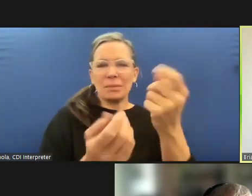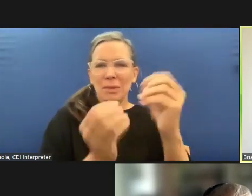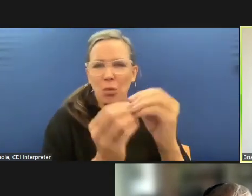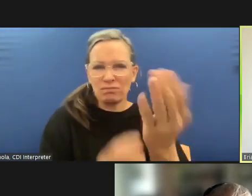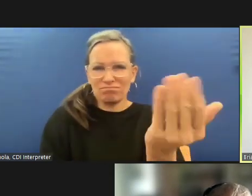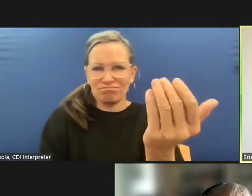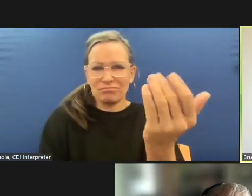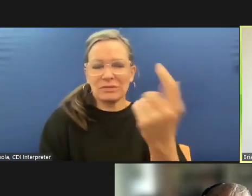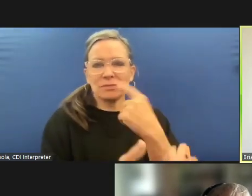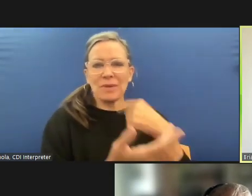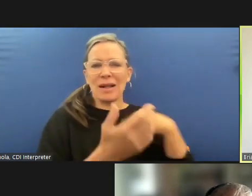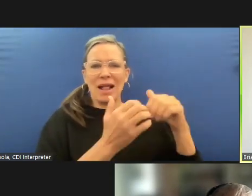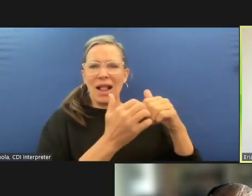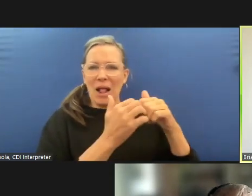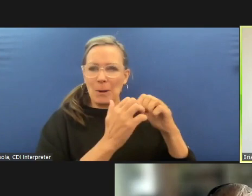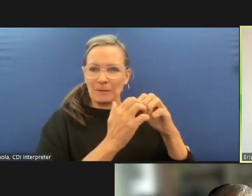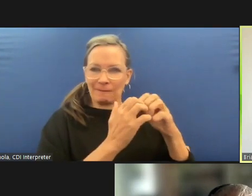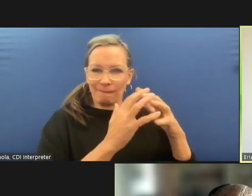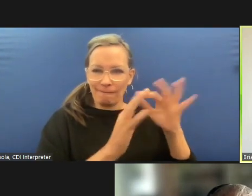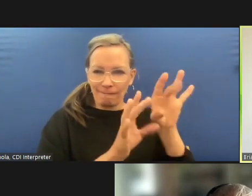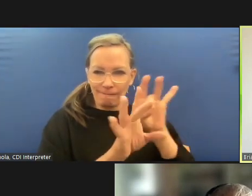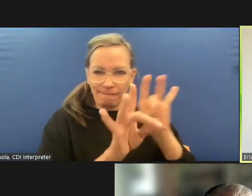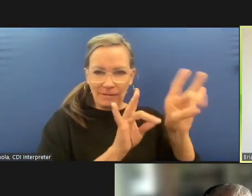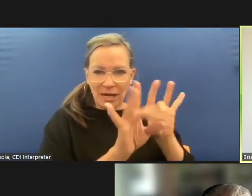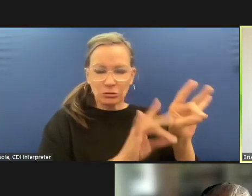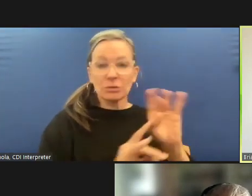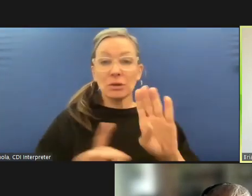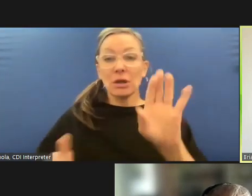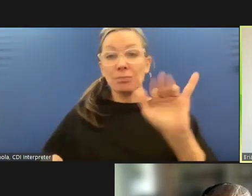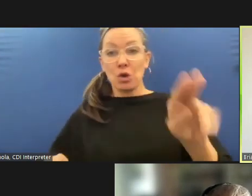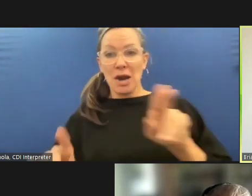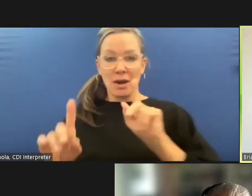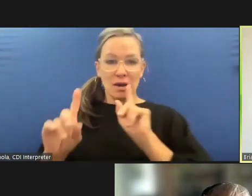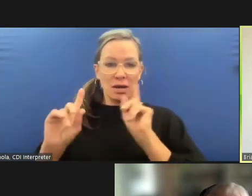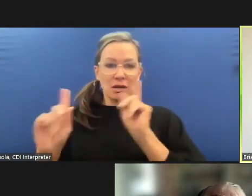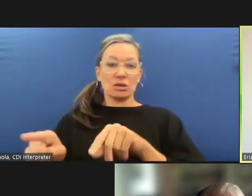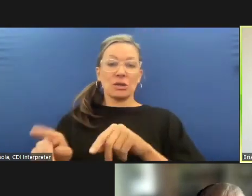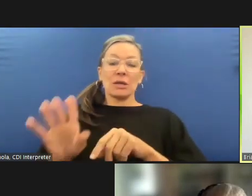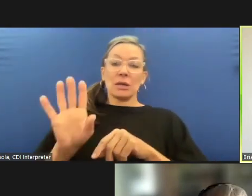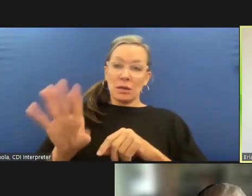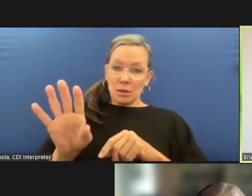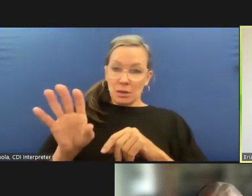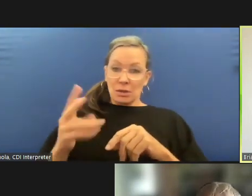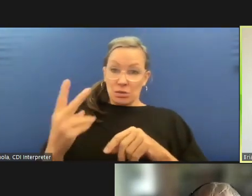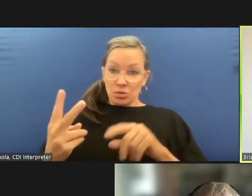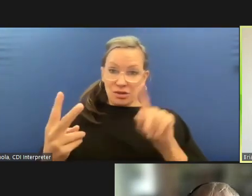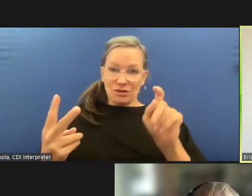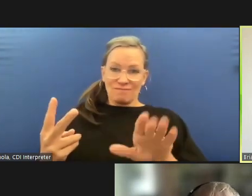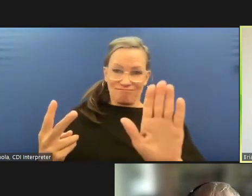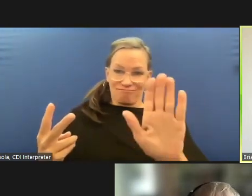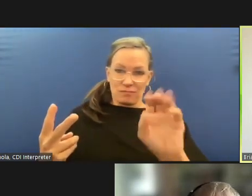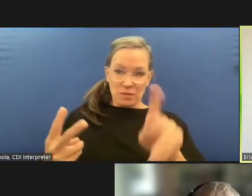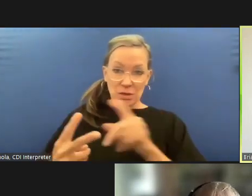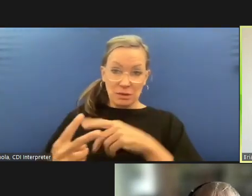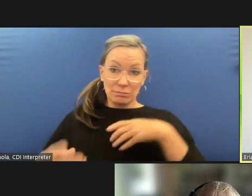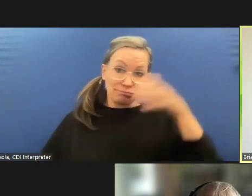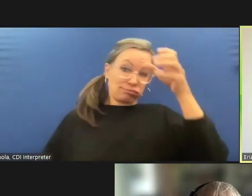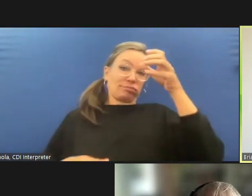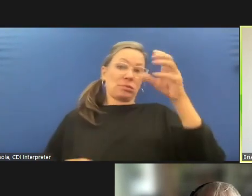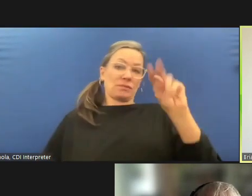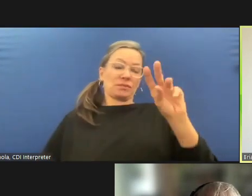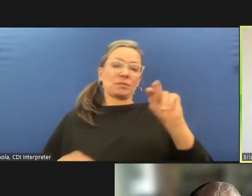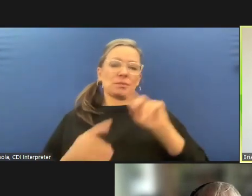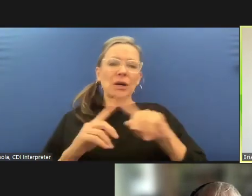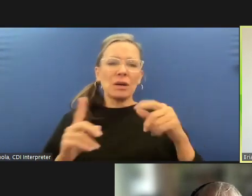first part um again i'm not an expert on the specific legislation um and i have a colleague who works for nate cole cameron mclehenny